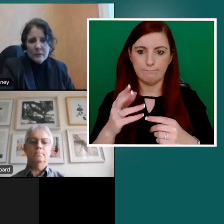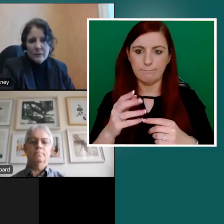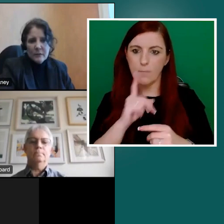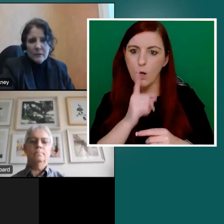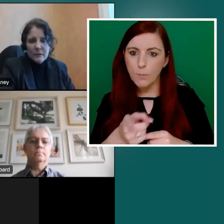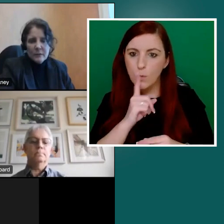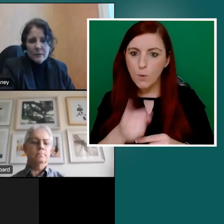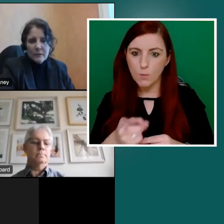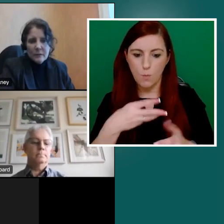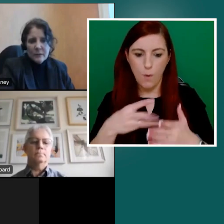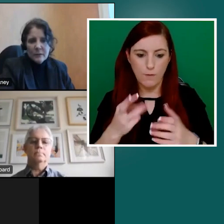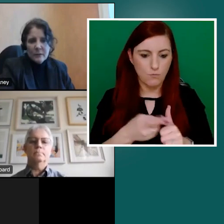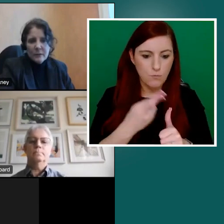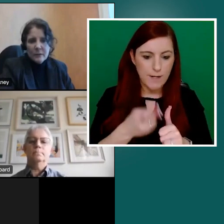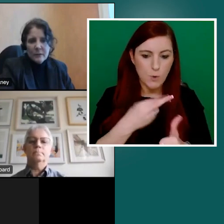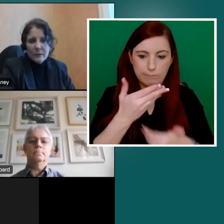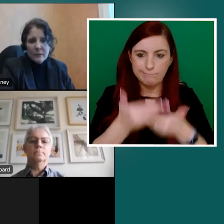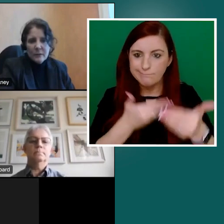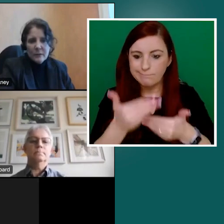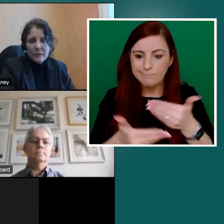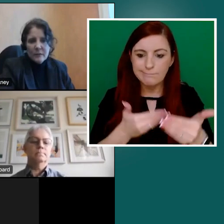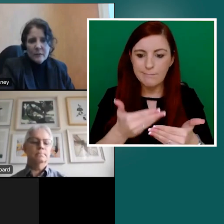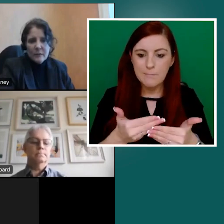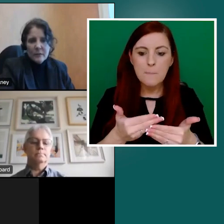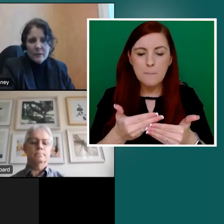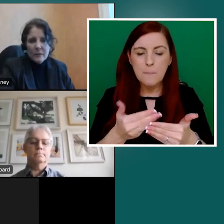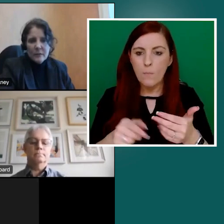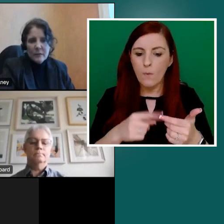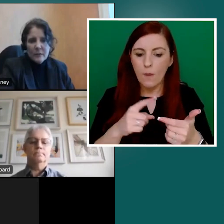their turn comes to join you for the conversation.